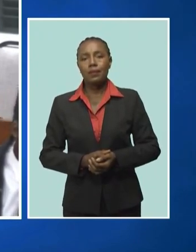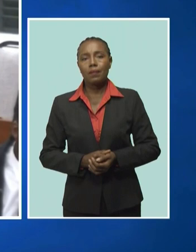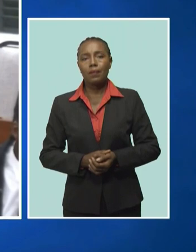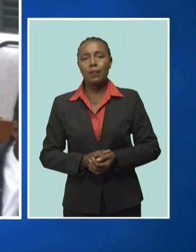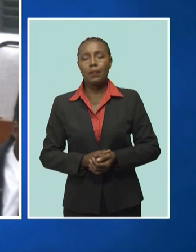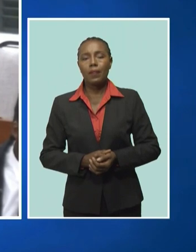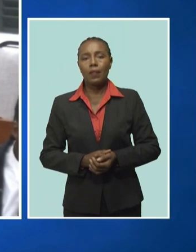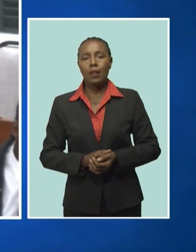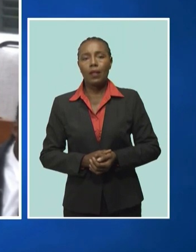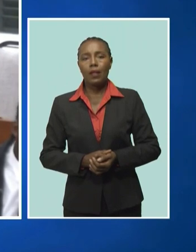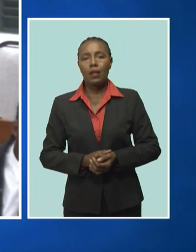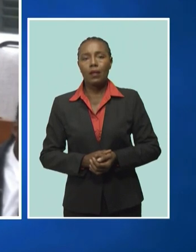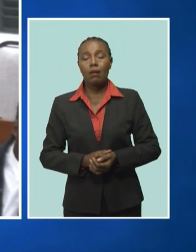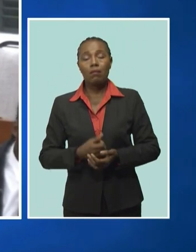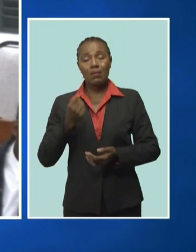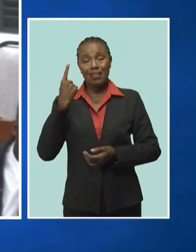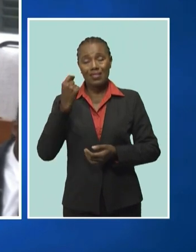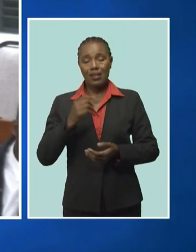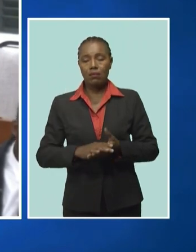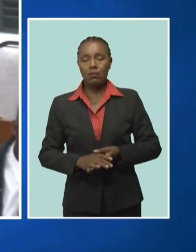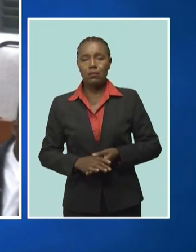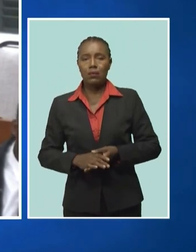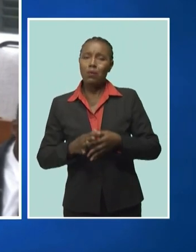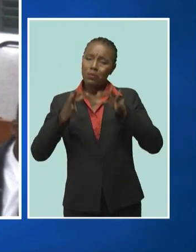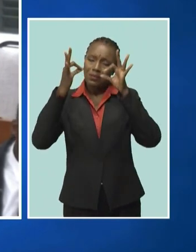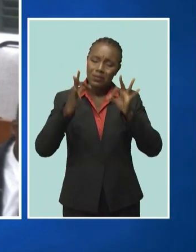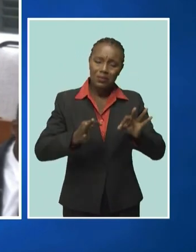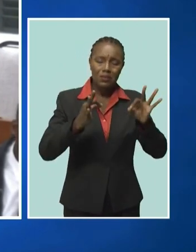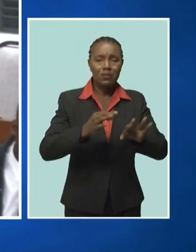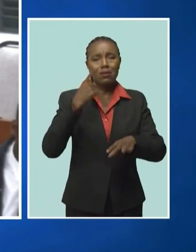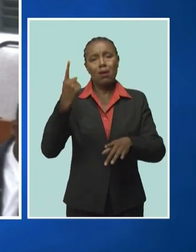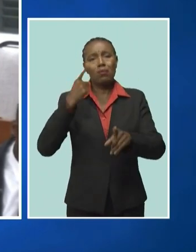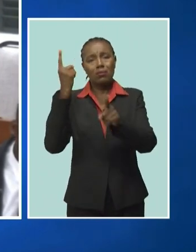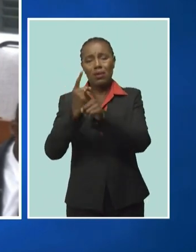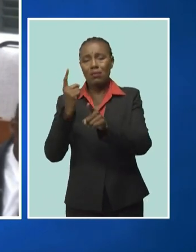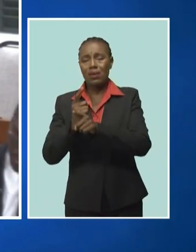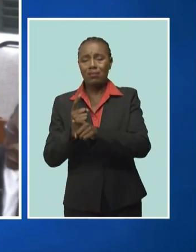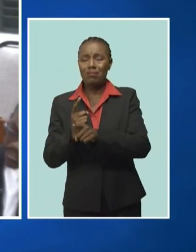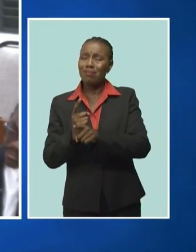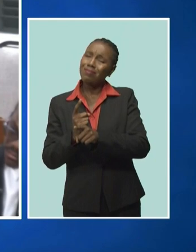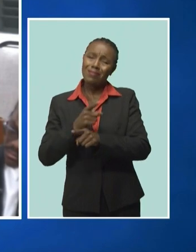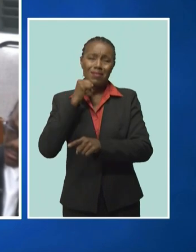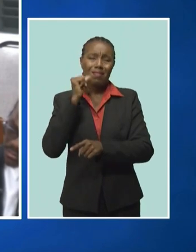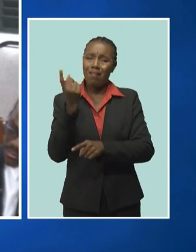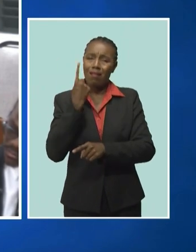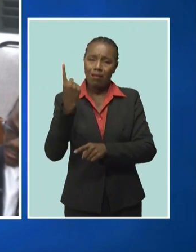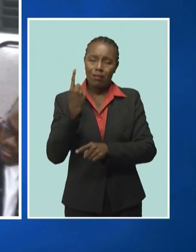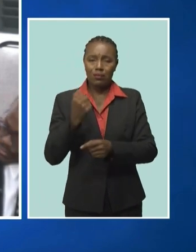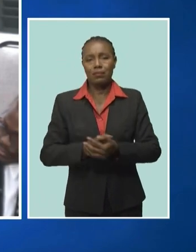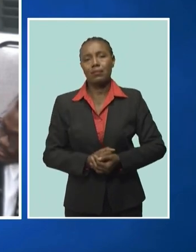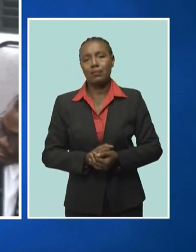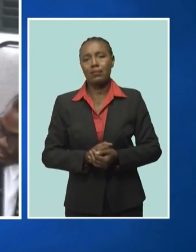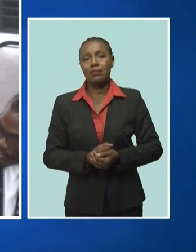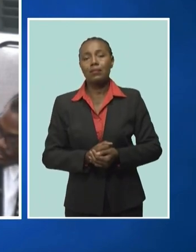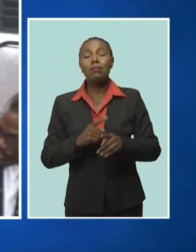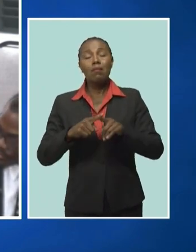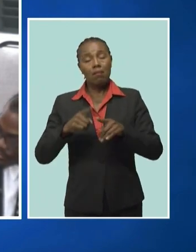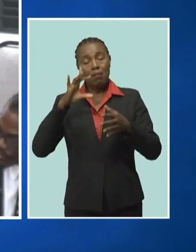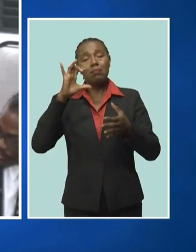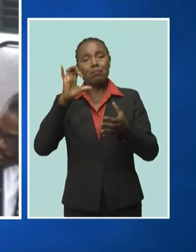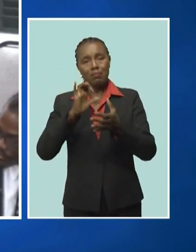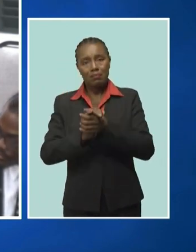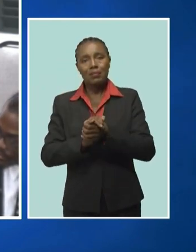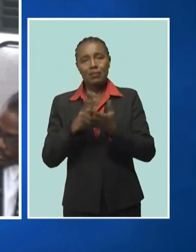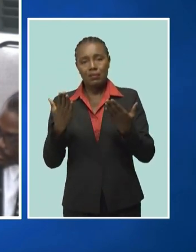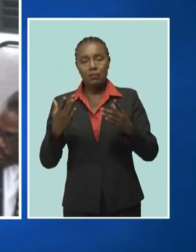We will not get it all right, Mr. President. I still believe, Mr. President, that the goal of